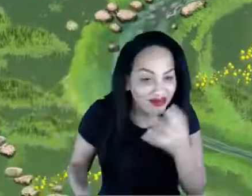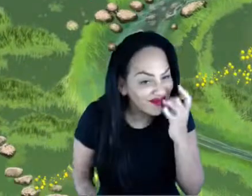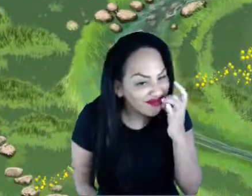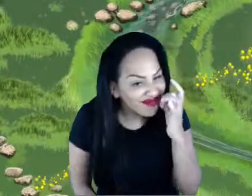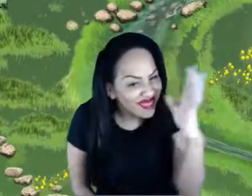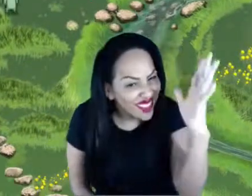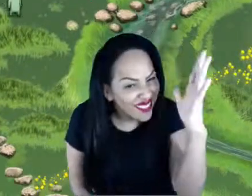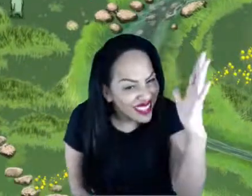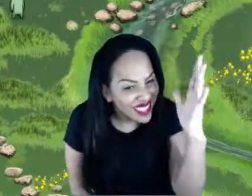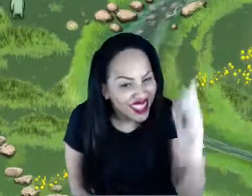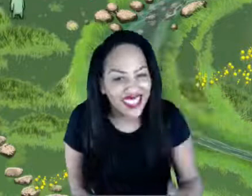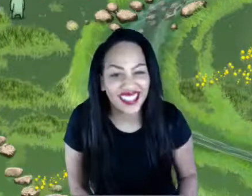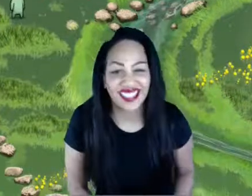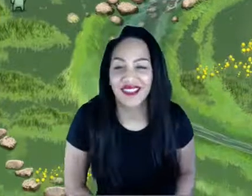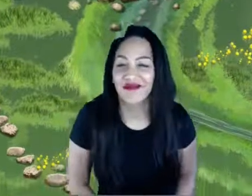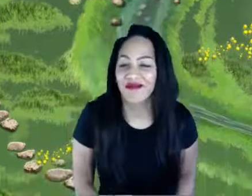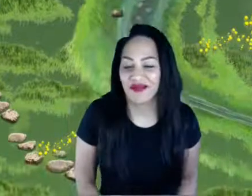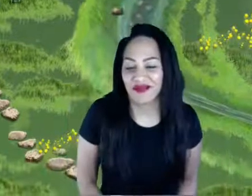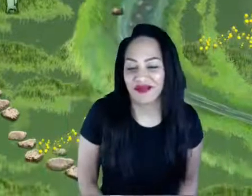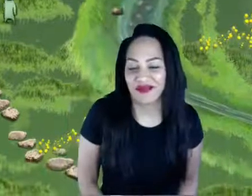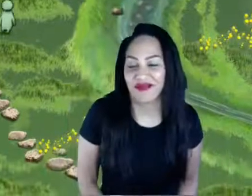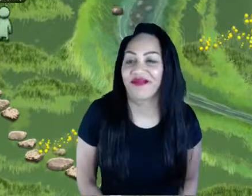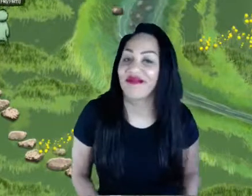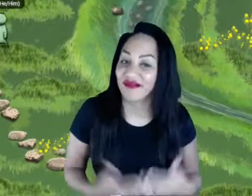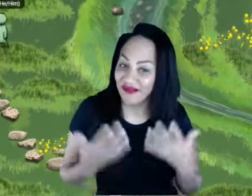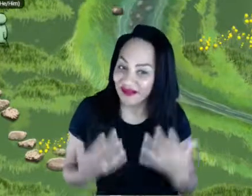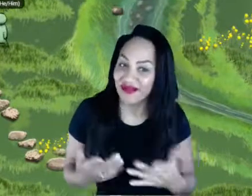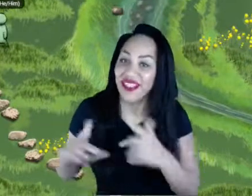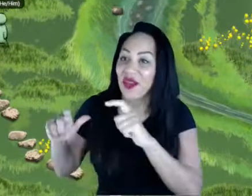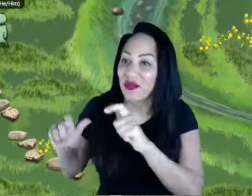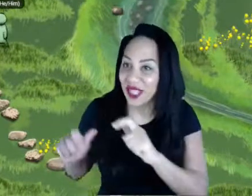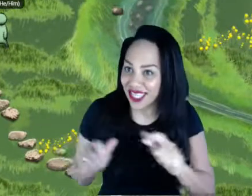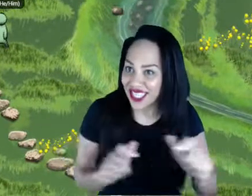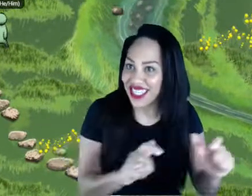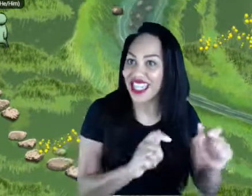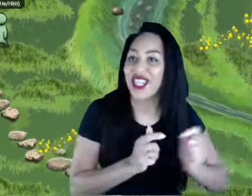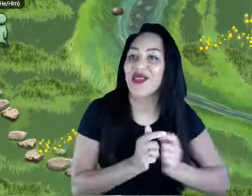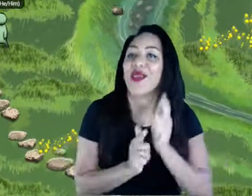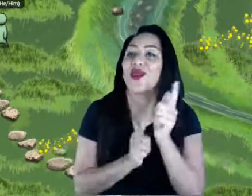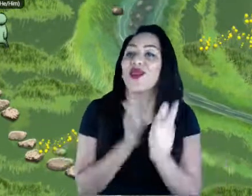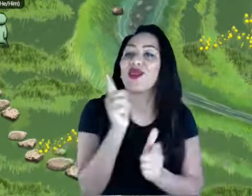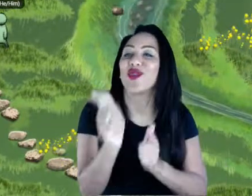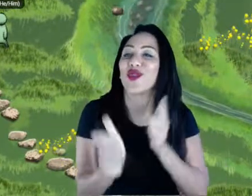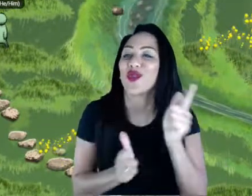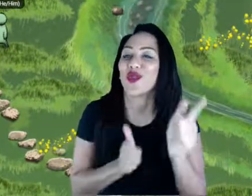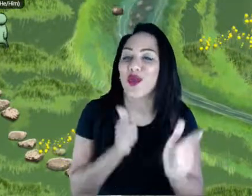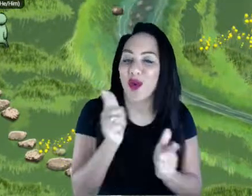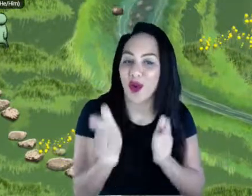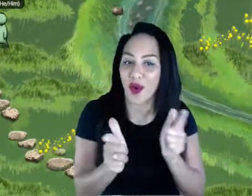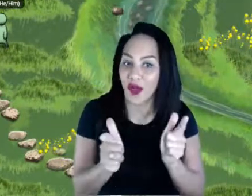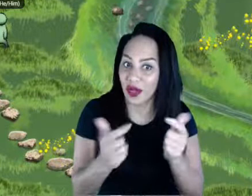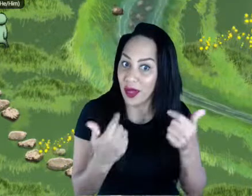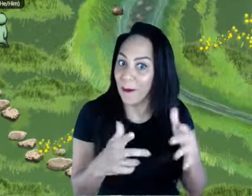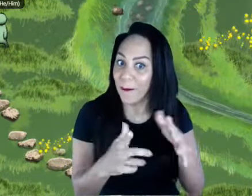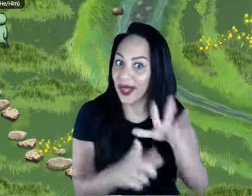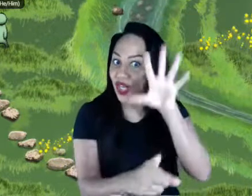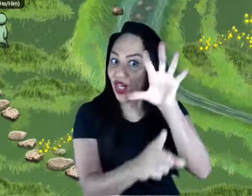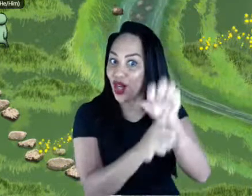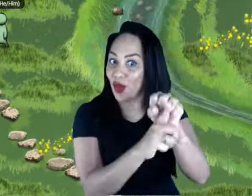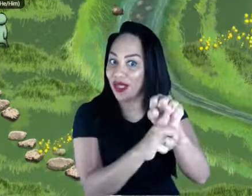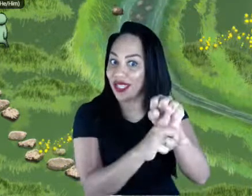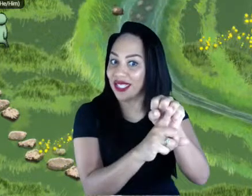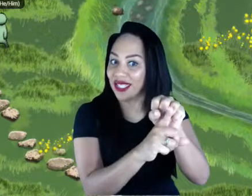Awesome. So I'm going to continue the tour. And you notice, you might notice, I just did a few. I just thought we haven't shown you that